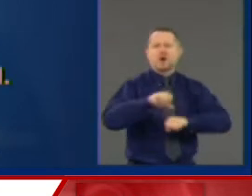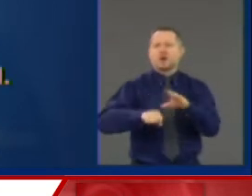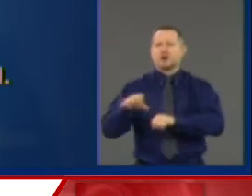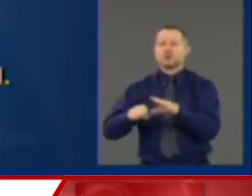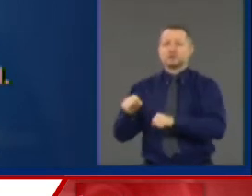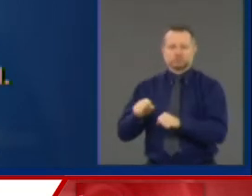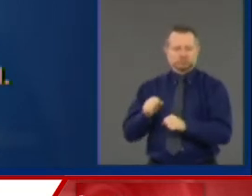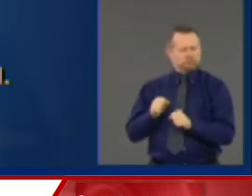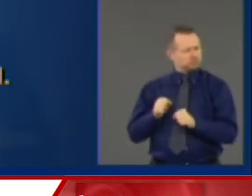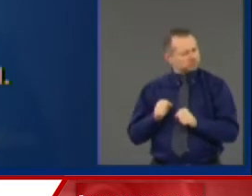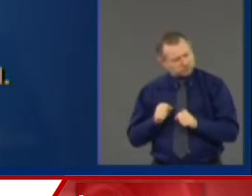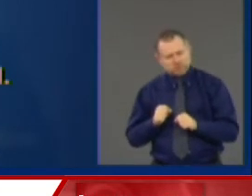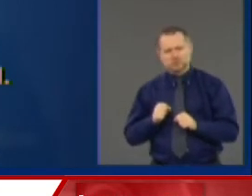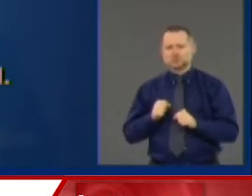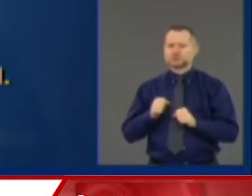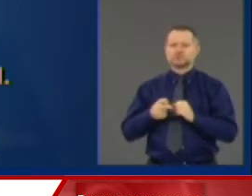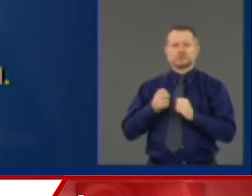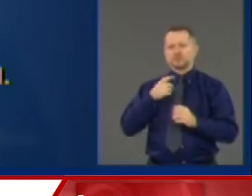to spread chaos.